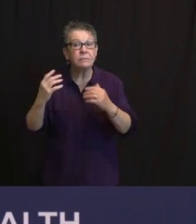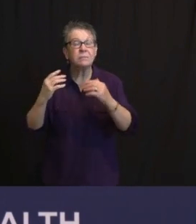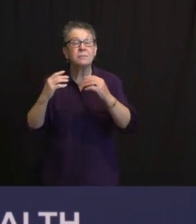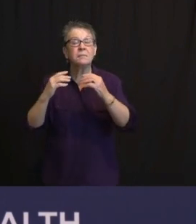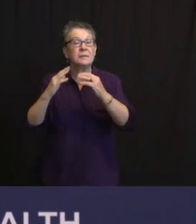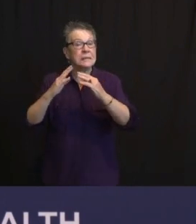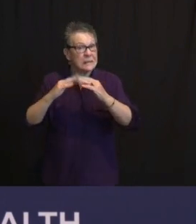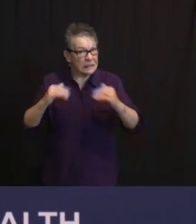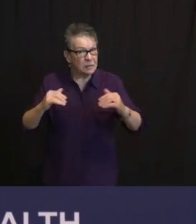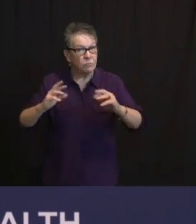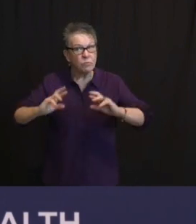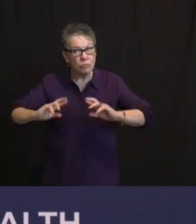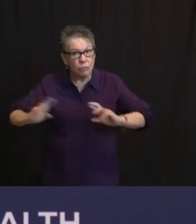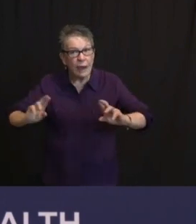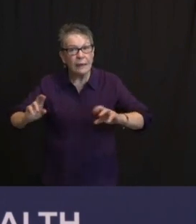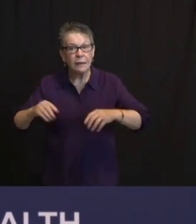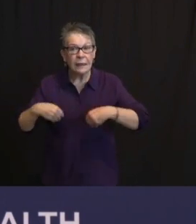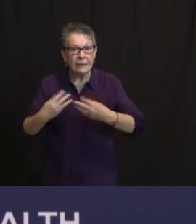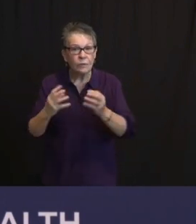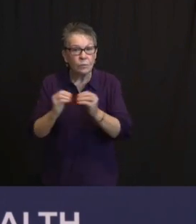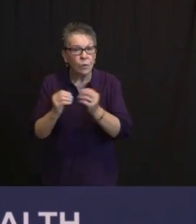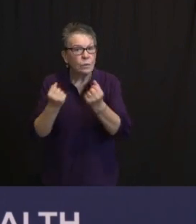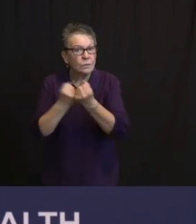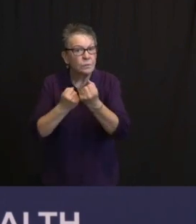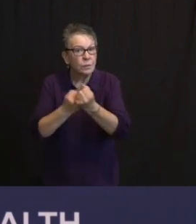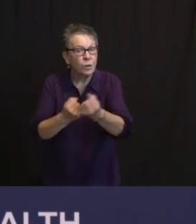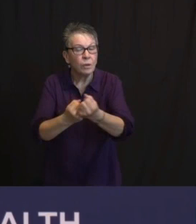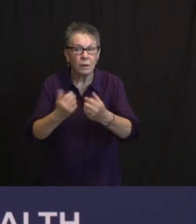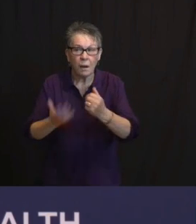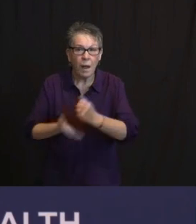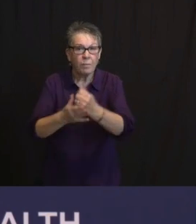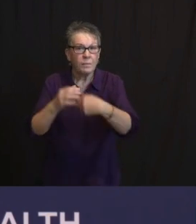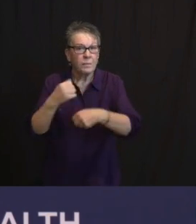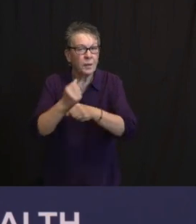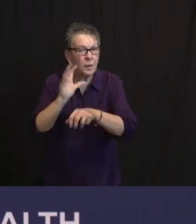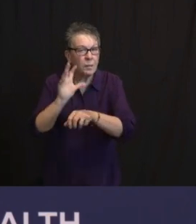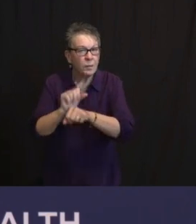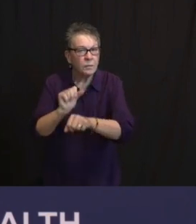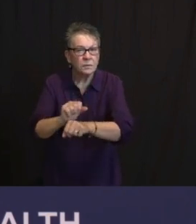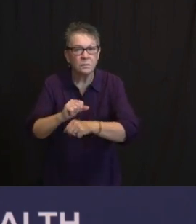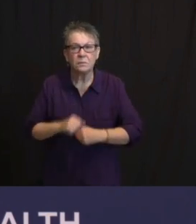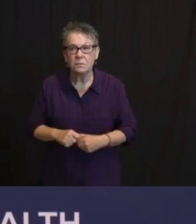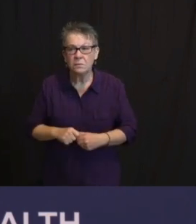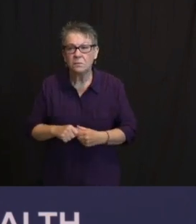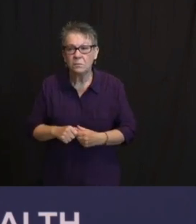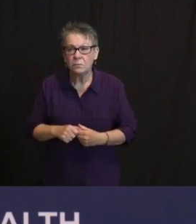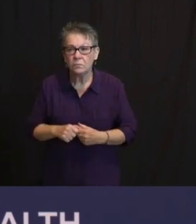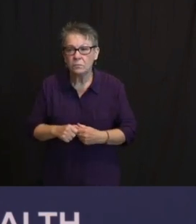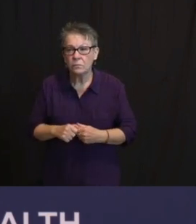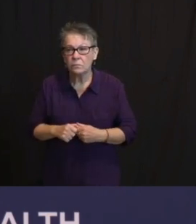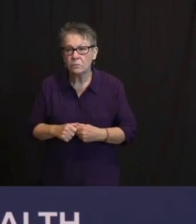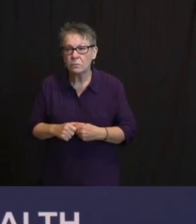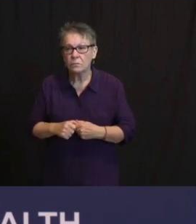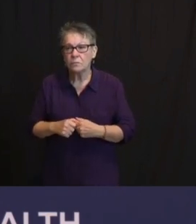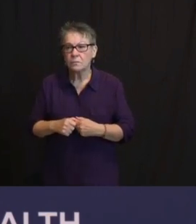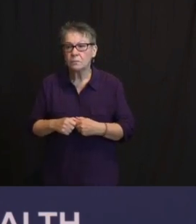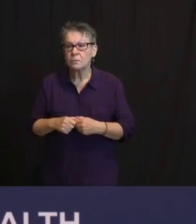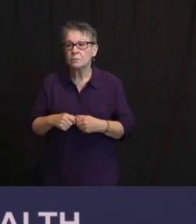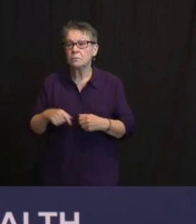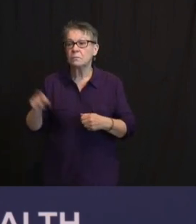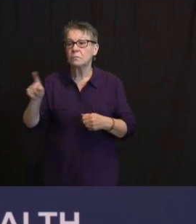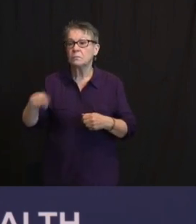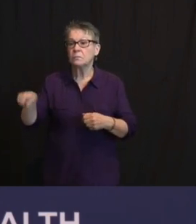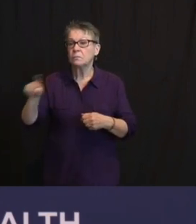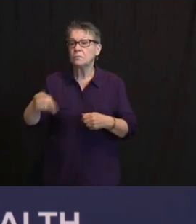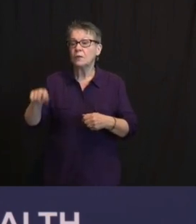WHAT SORTS OF LOBBYING GROUPS HAVE BEEN APPROACHING YOUR ADMINISTRATION ASKING FOR PRIORITY VACCINES, AND